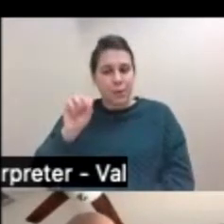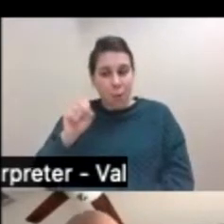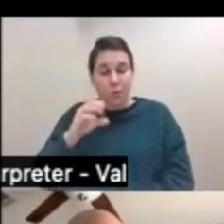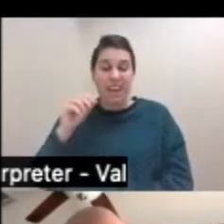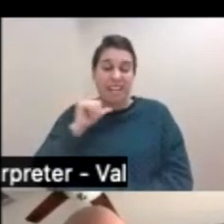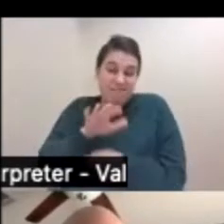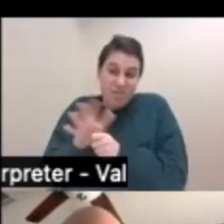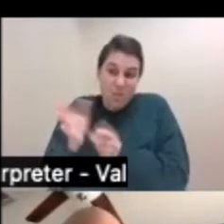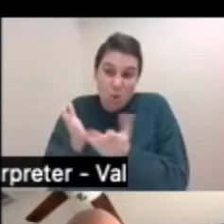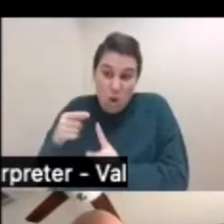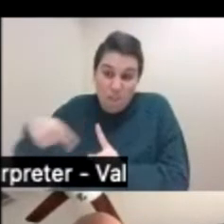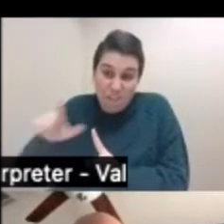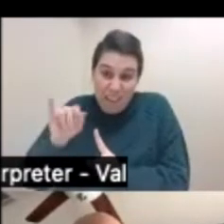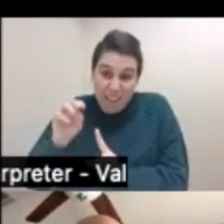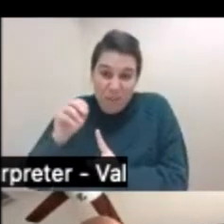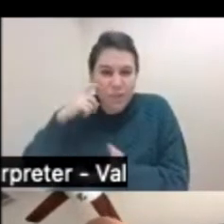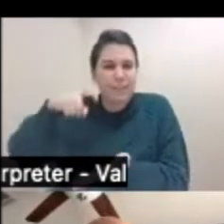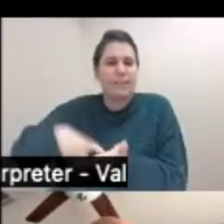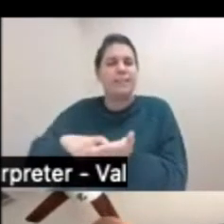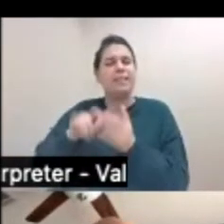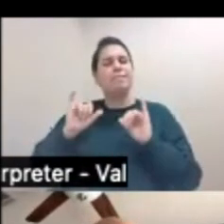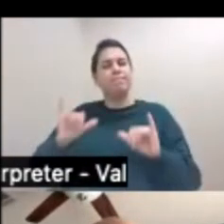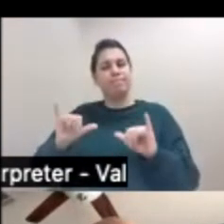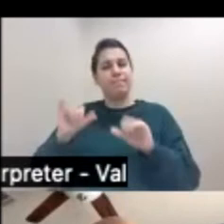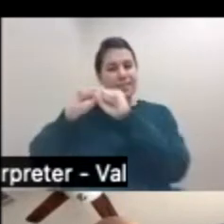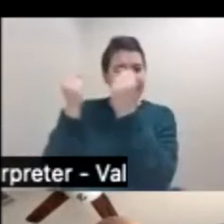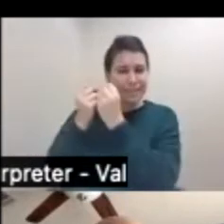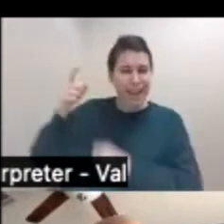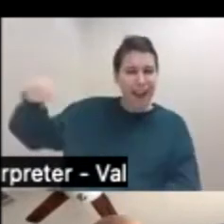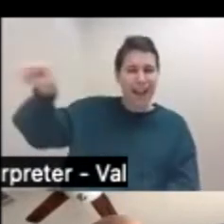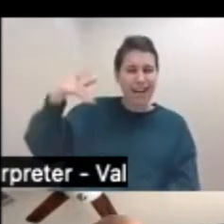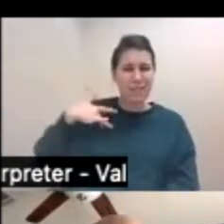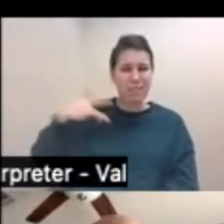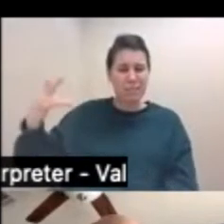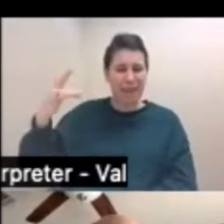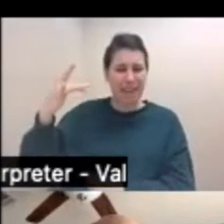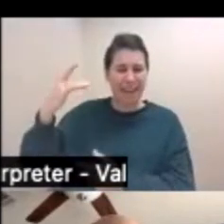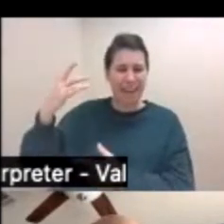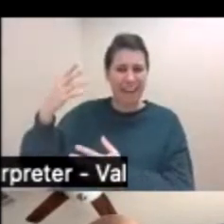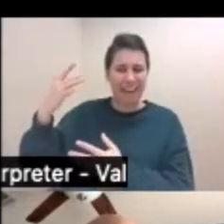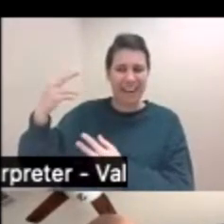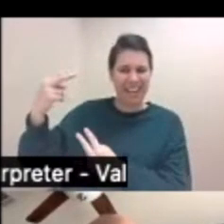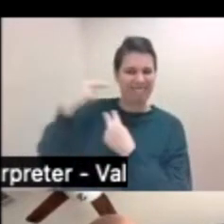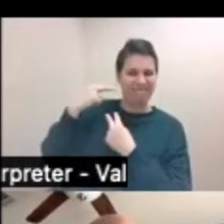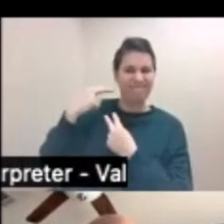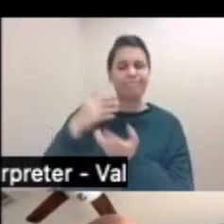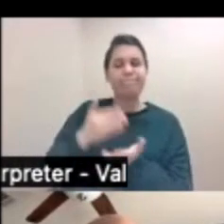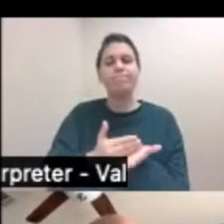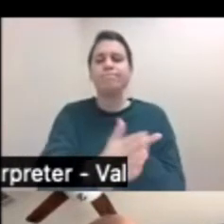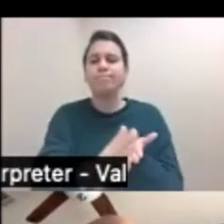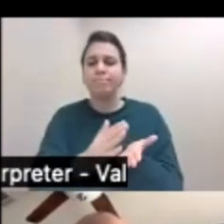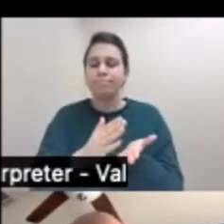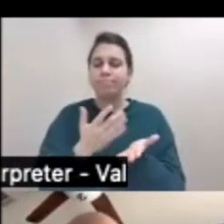benefits and contributions to the U.S. society, they keep receiving these messages that they are the outcasts, the ones who are not desired.